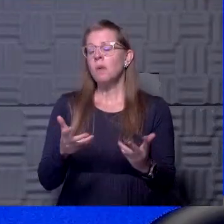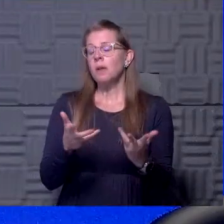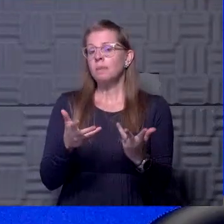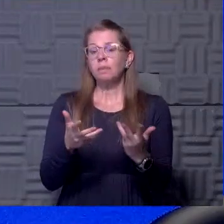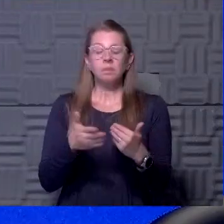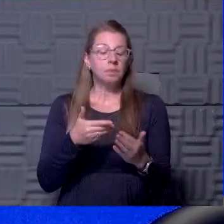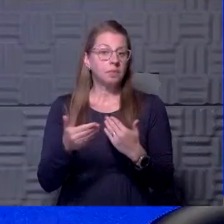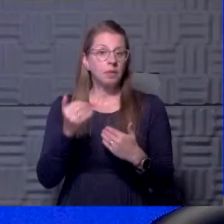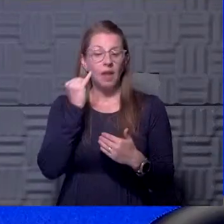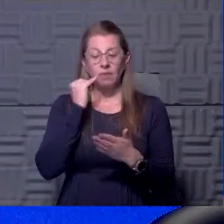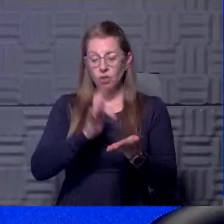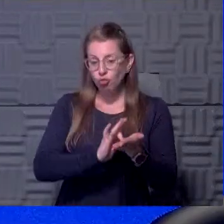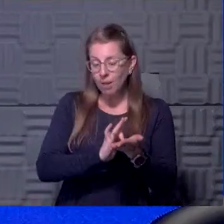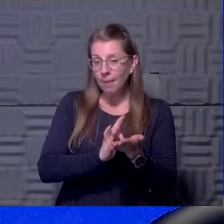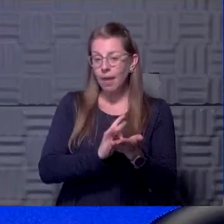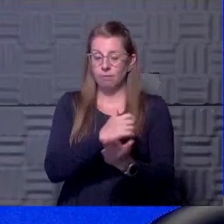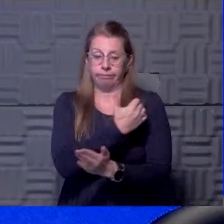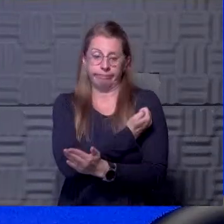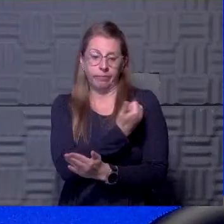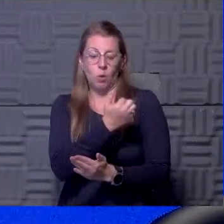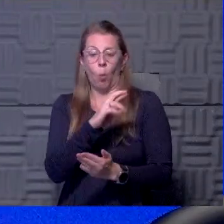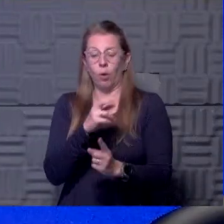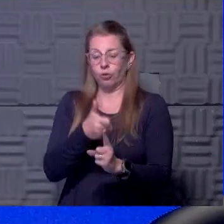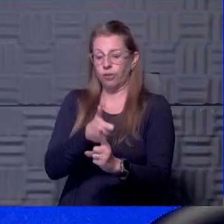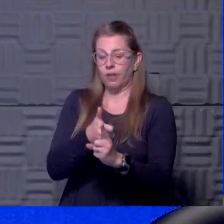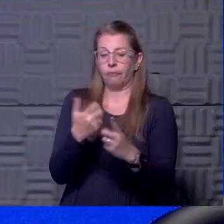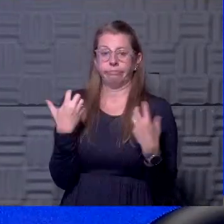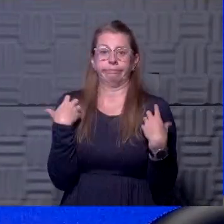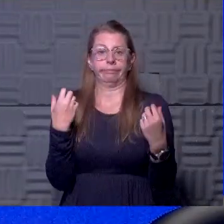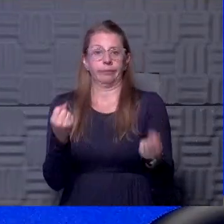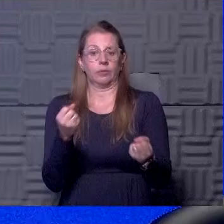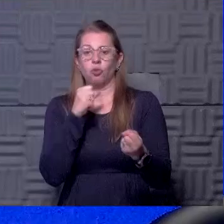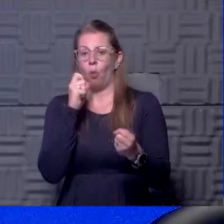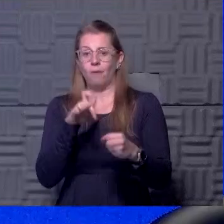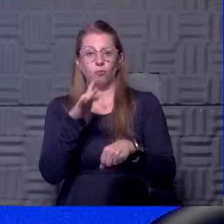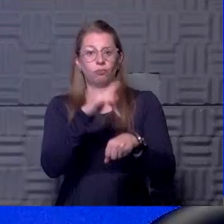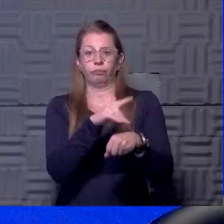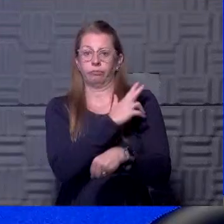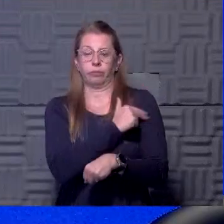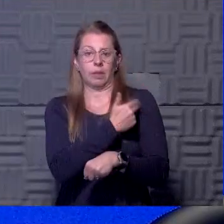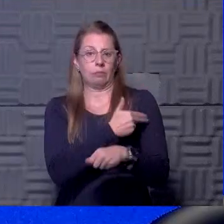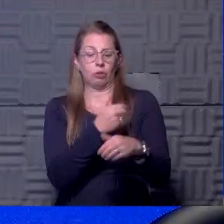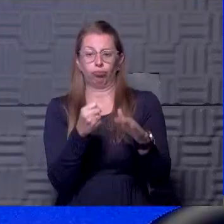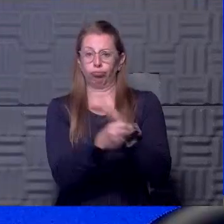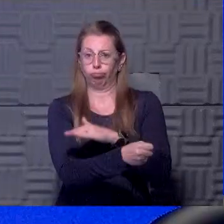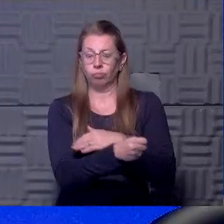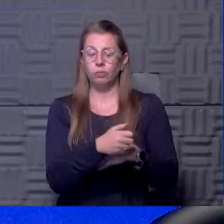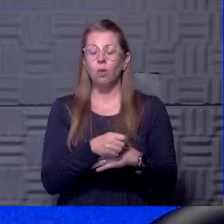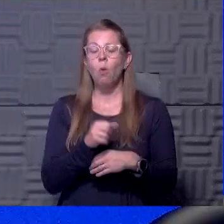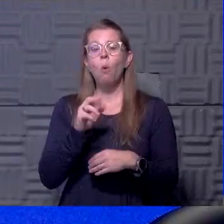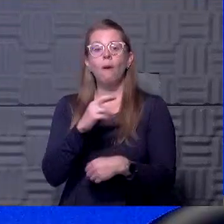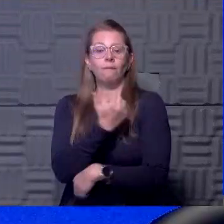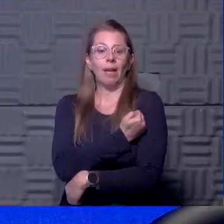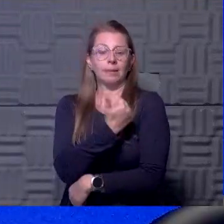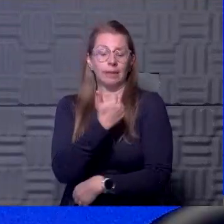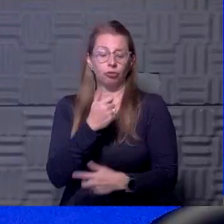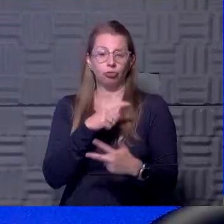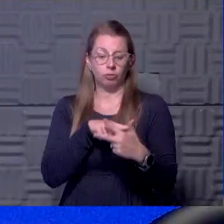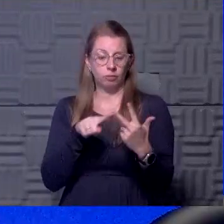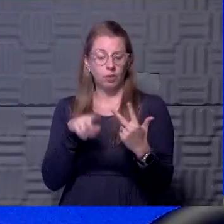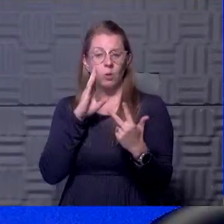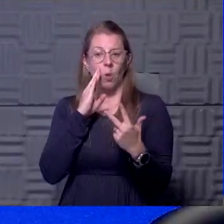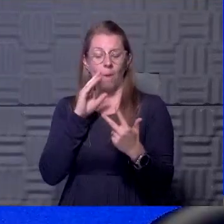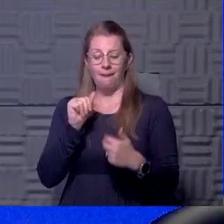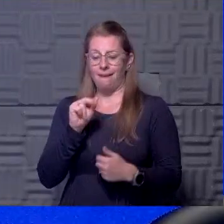um, treatment or getting over the disease by yourself and not having to go to the hospital or vaccination, we know that, um, an